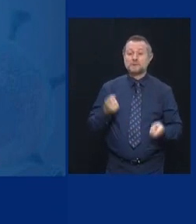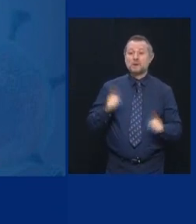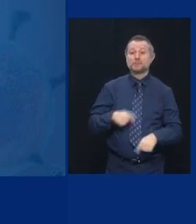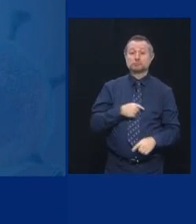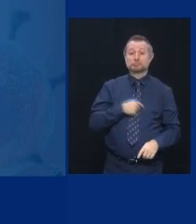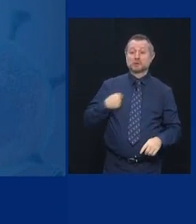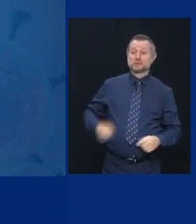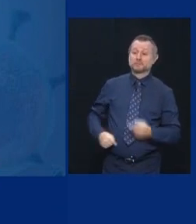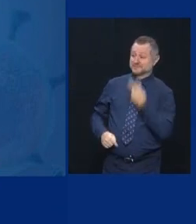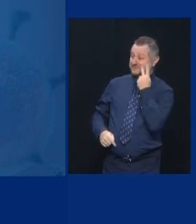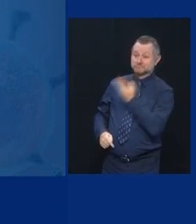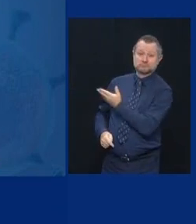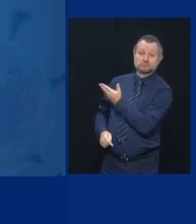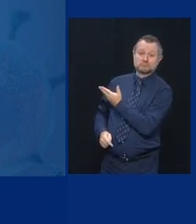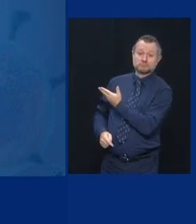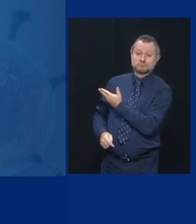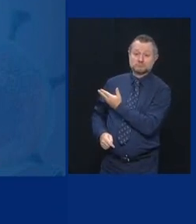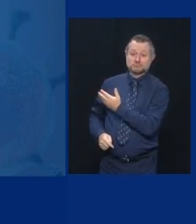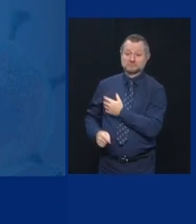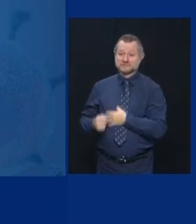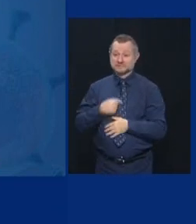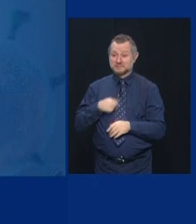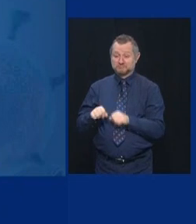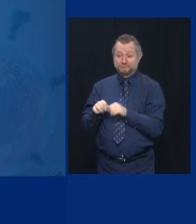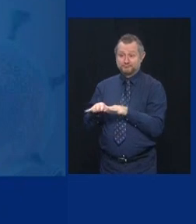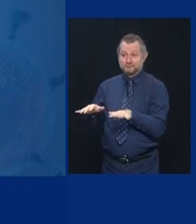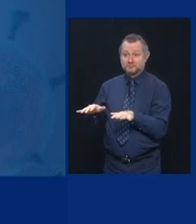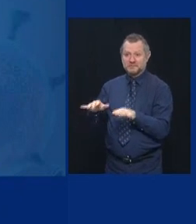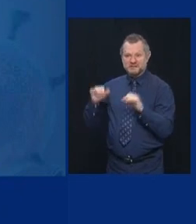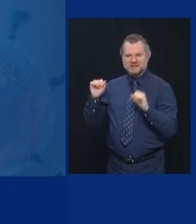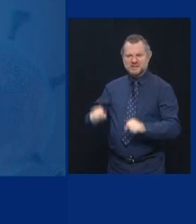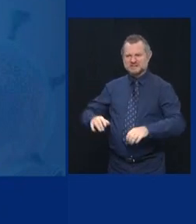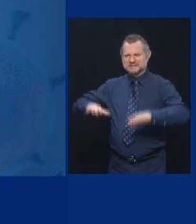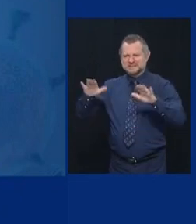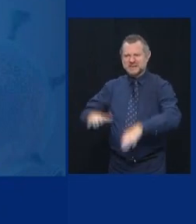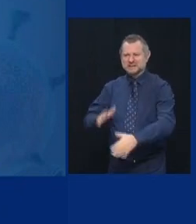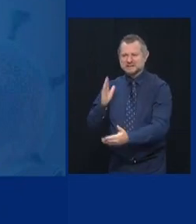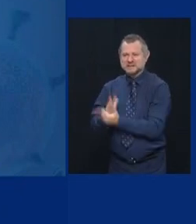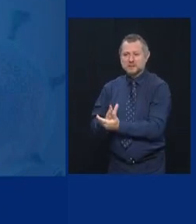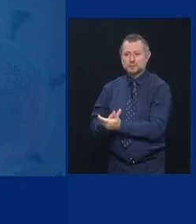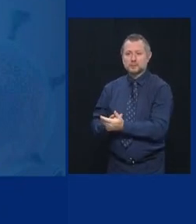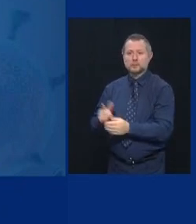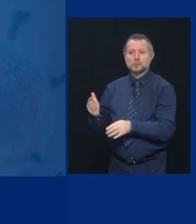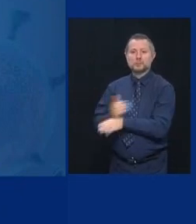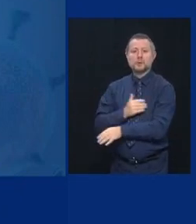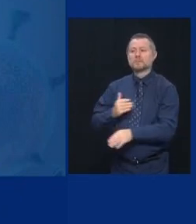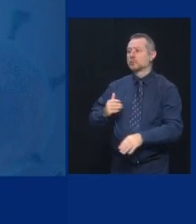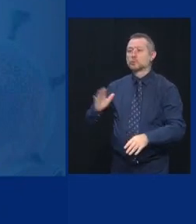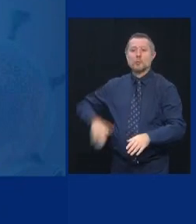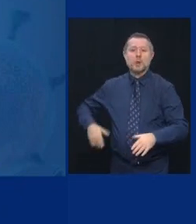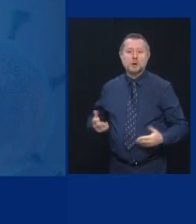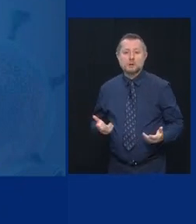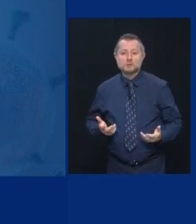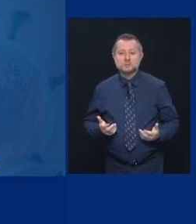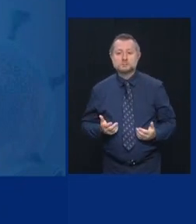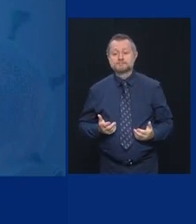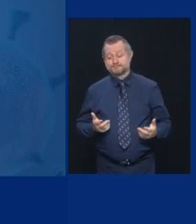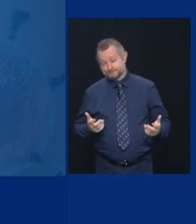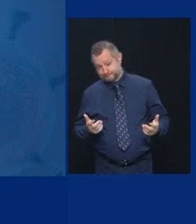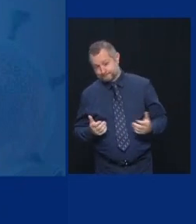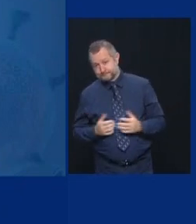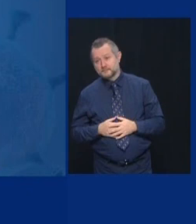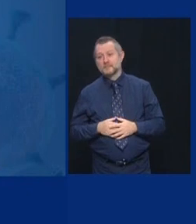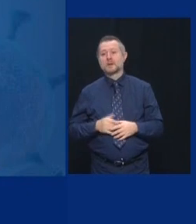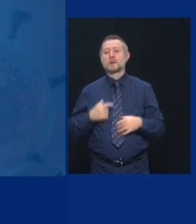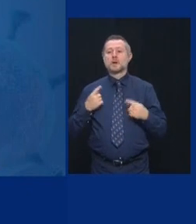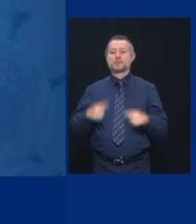China. Could you get to Wuhan and stamp it out before it spread? That was the question in New